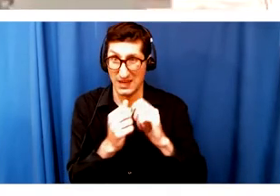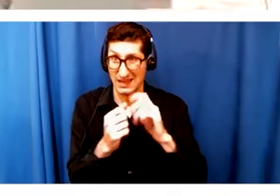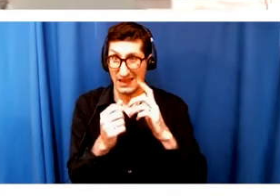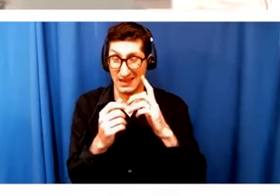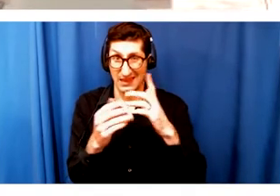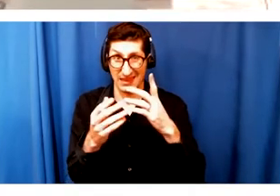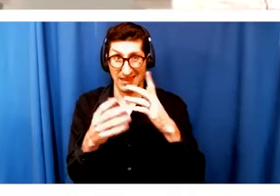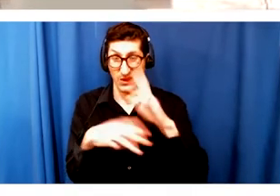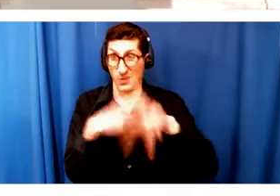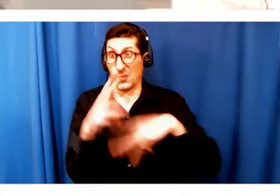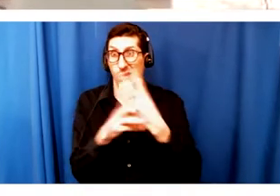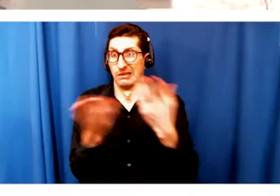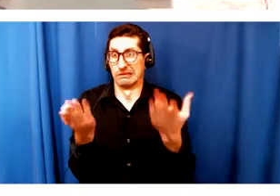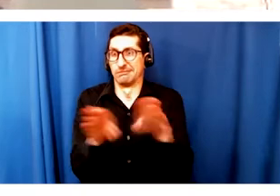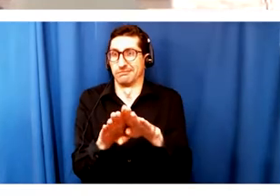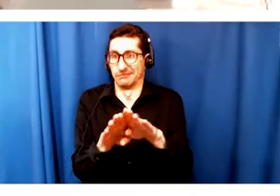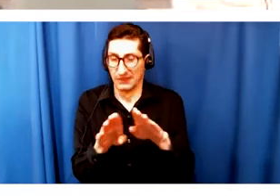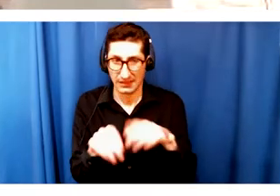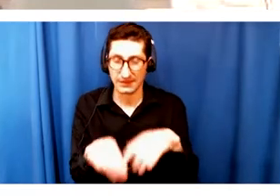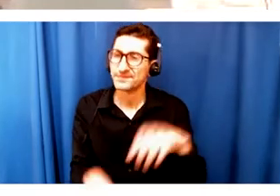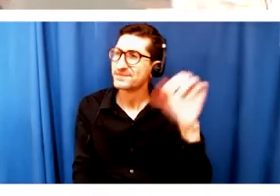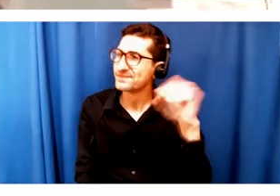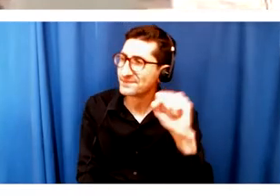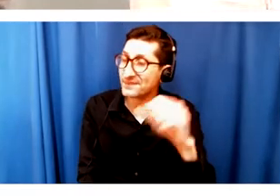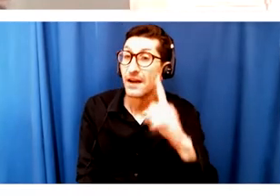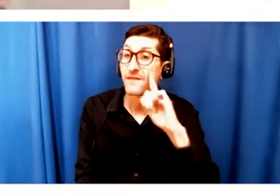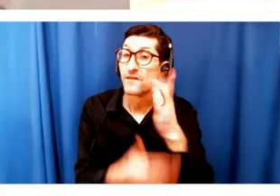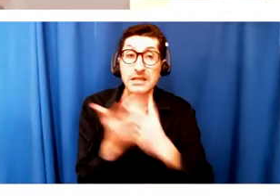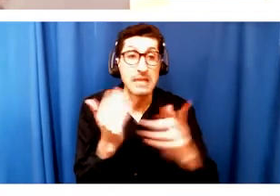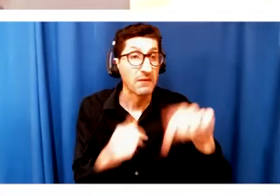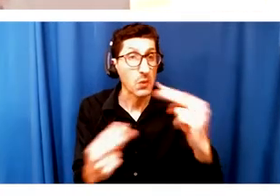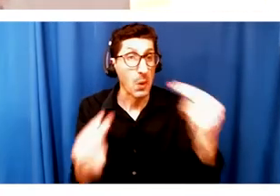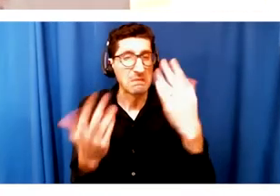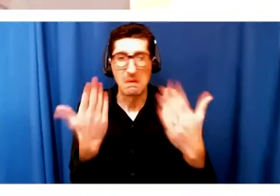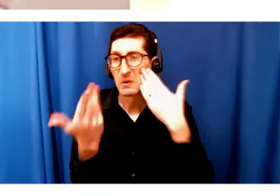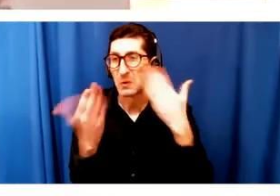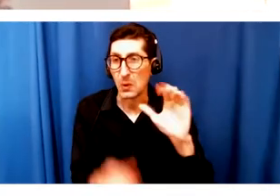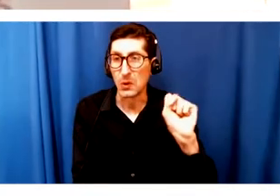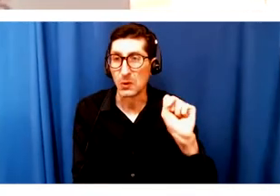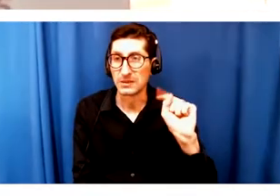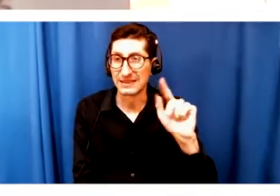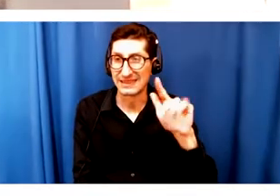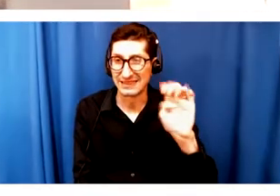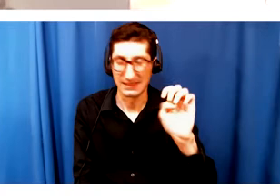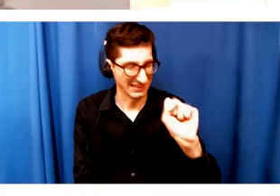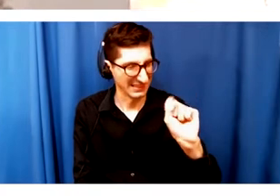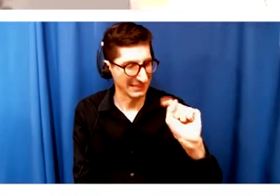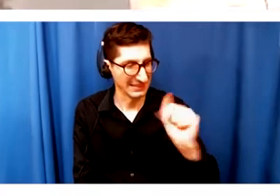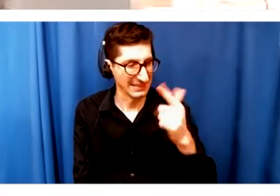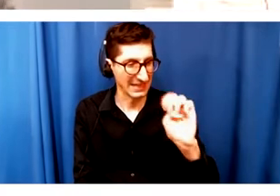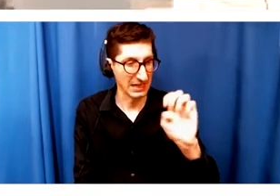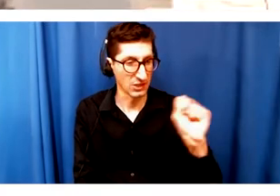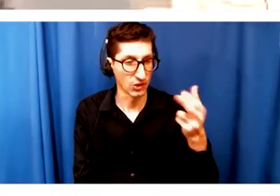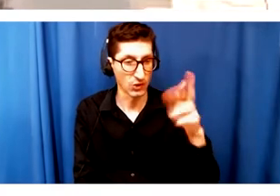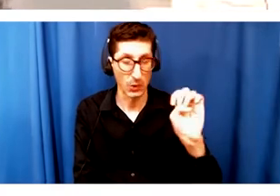So for those of you watching that are not familiar with StageSource, we're a member service organization focused on workforce development